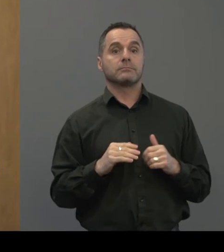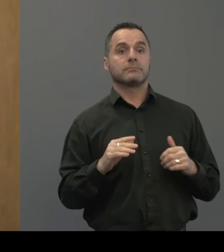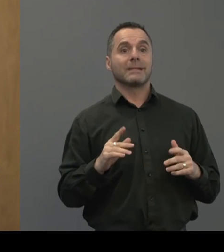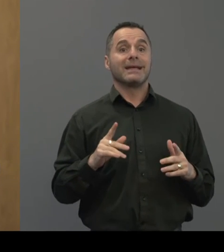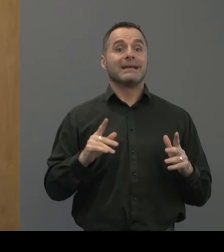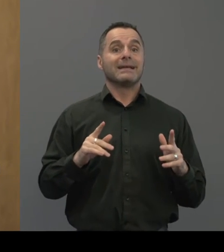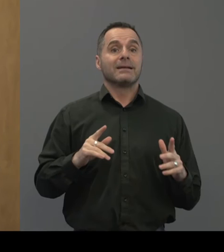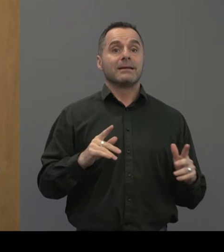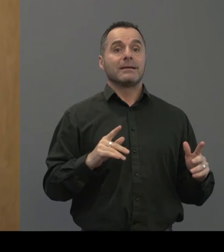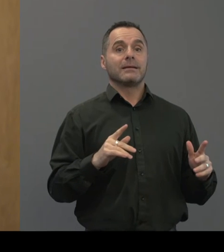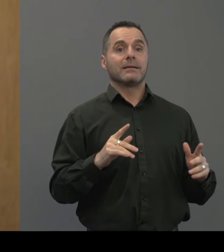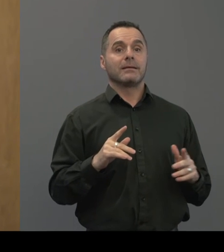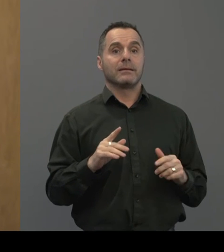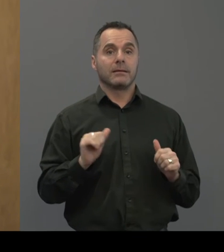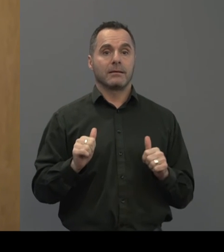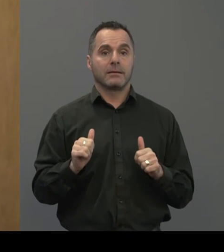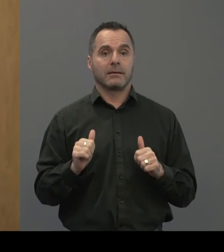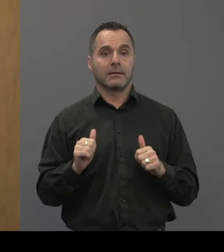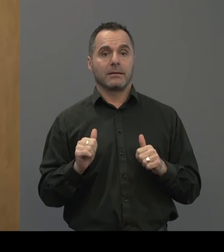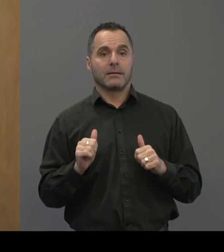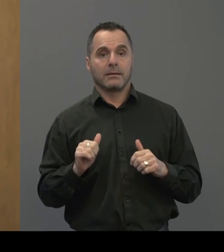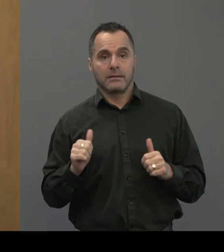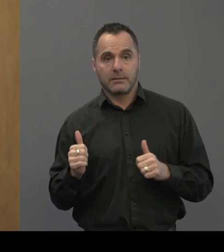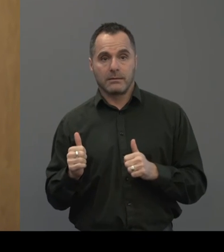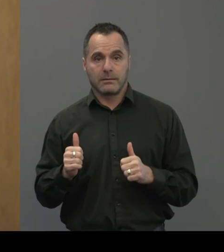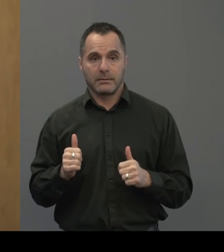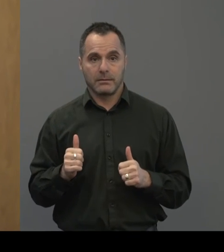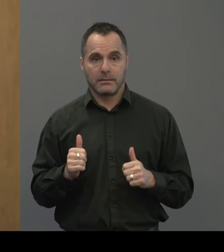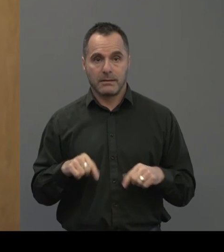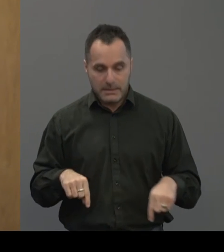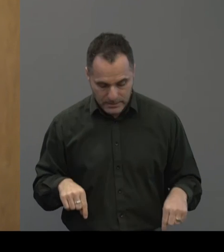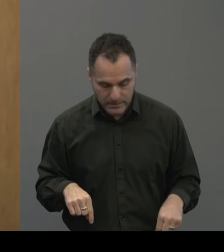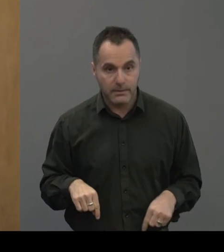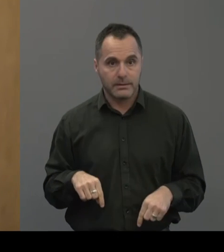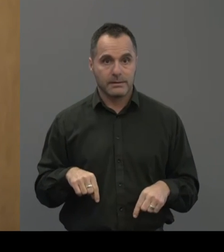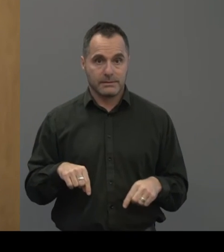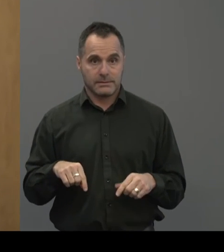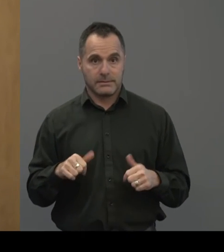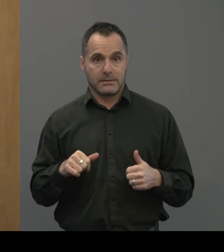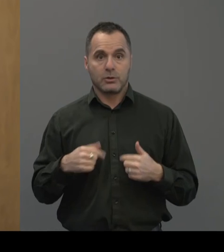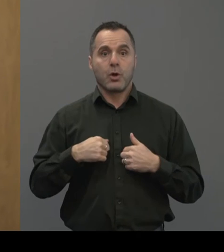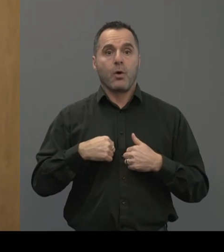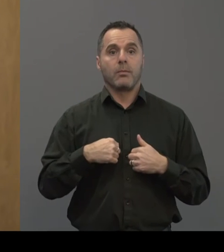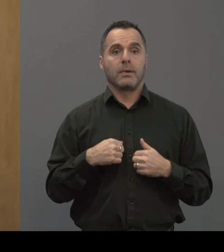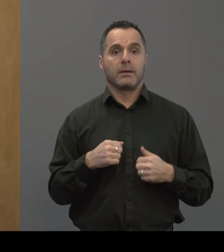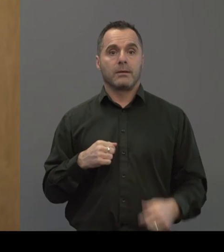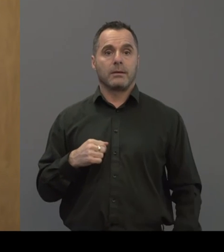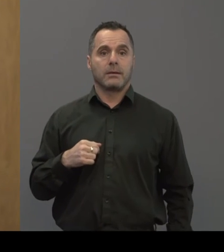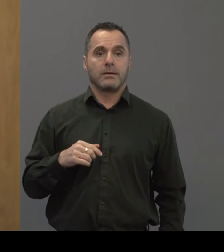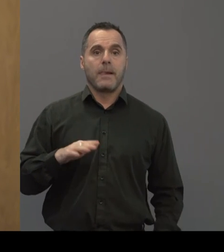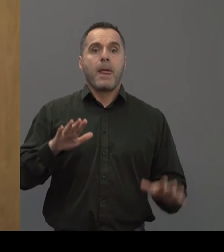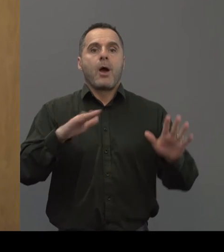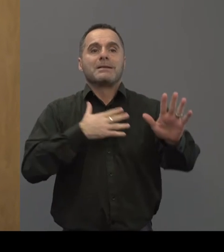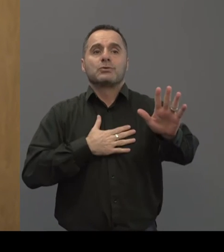Okay. We've got a question here. Hi there. Is it on? Yeah. Yeah. I'm Steve Dance. I represent the Royal Academy of